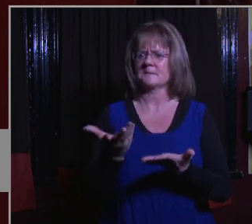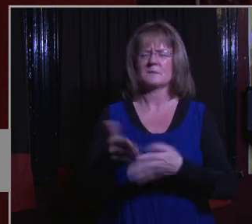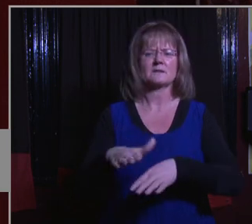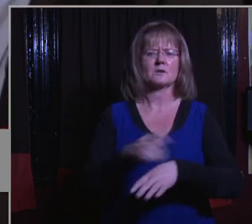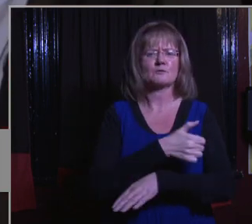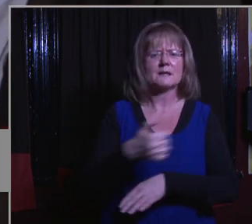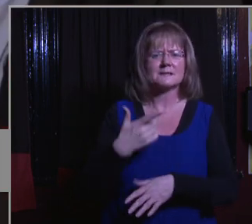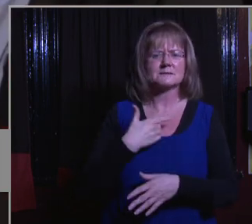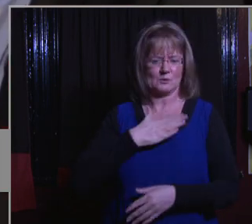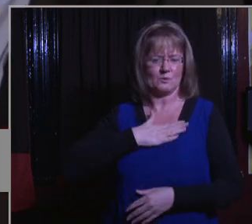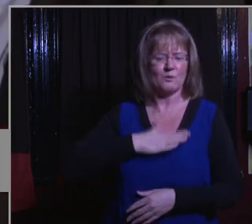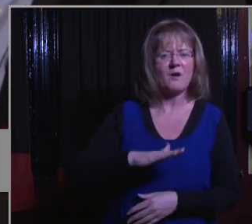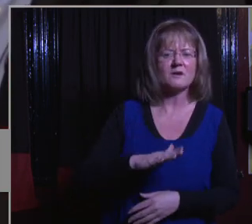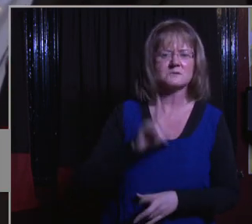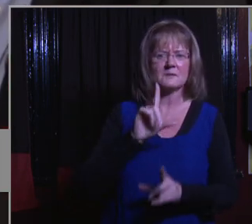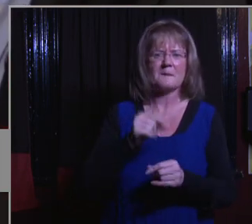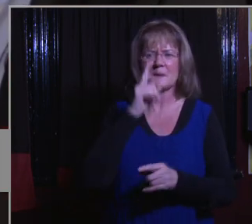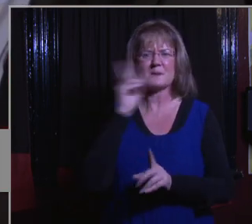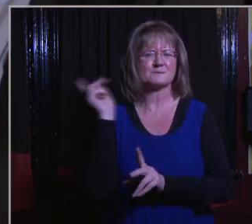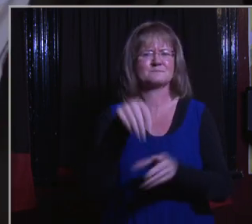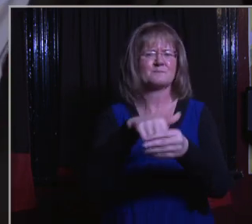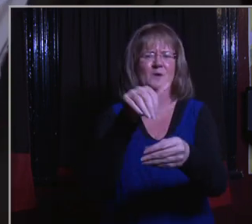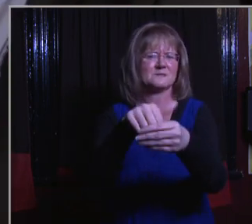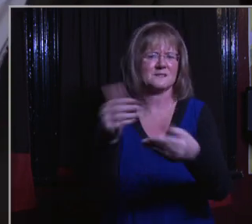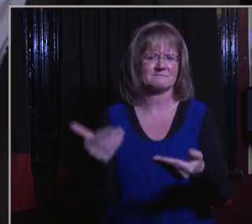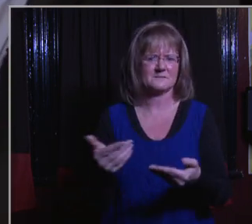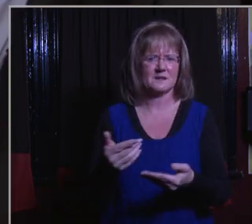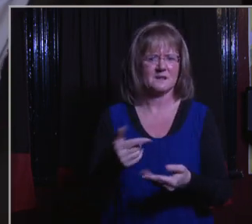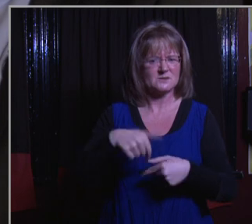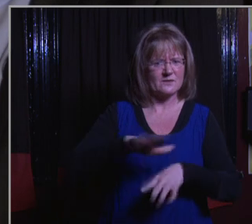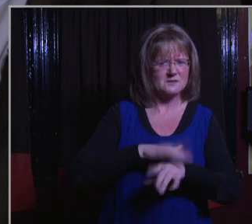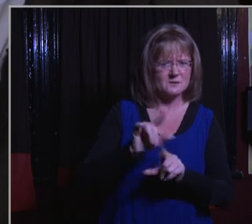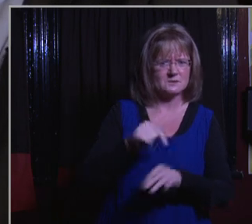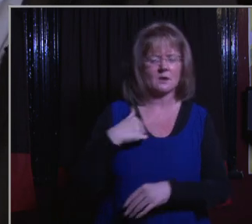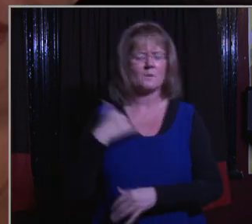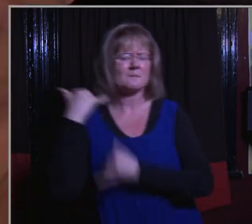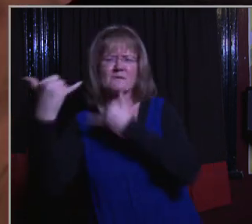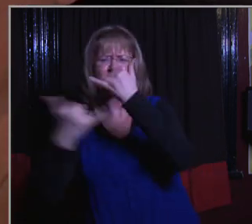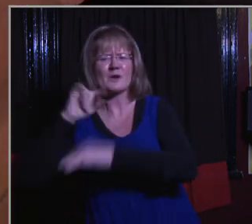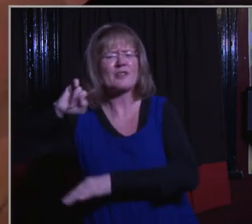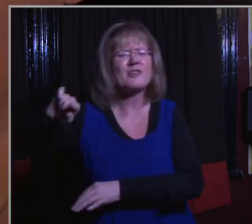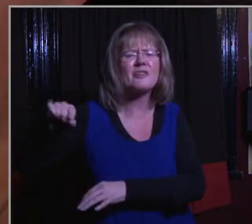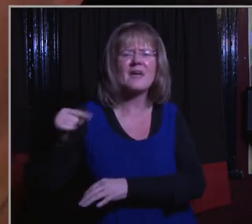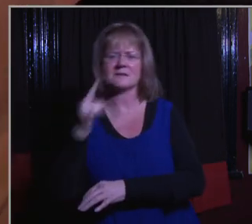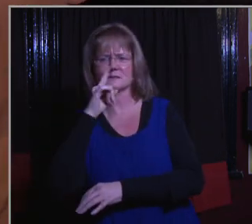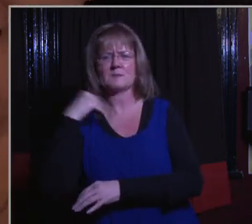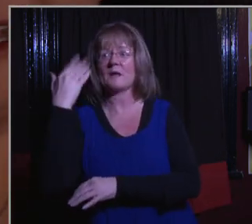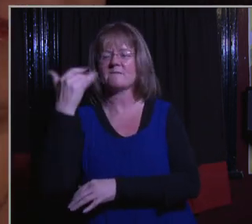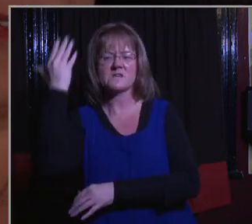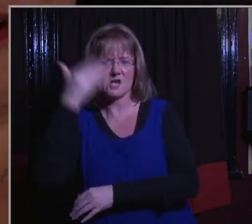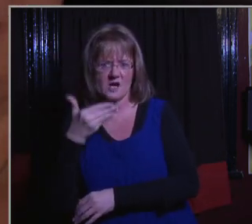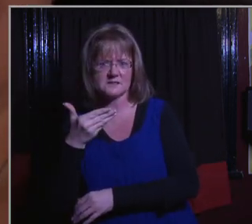the sentiment but you don't actually get people to the polling place. What are you doing this time? We've been phoning thousands. We're phoning thousands of people a night.